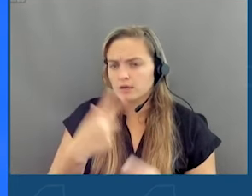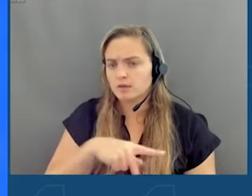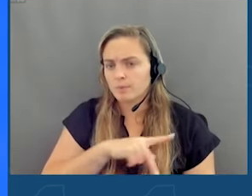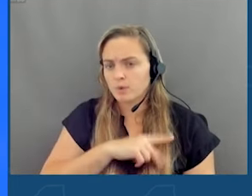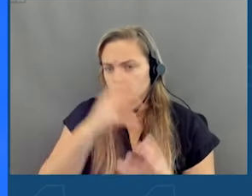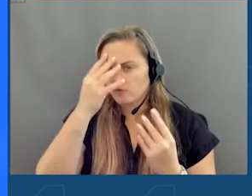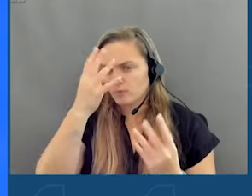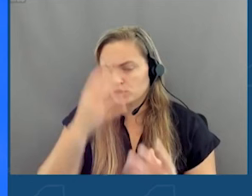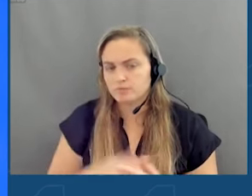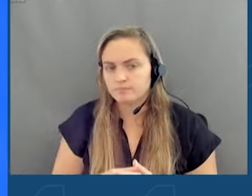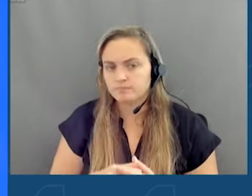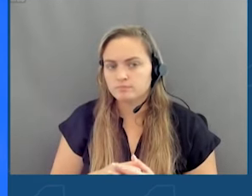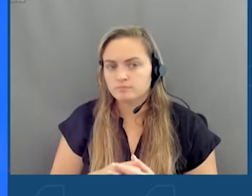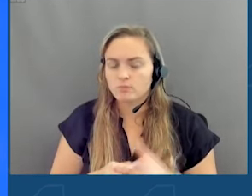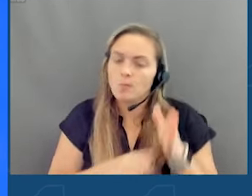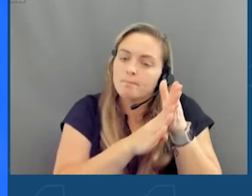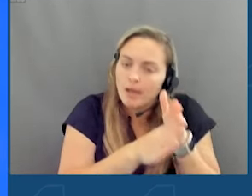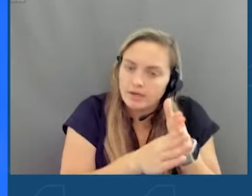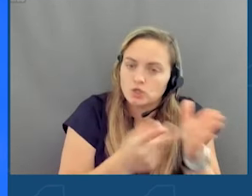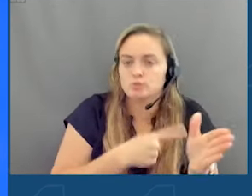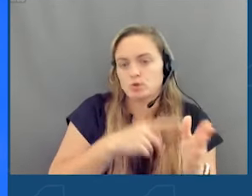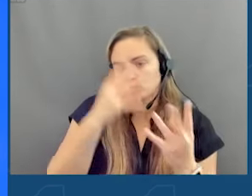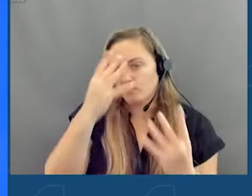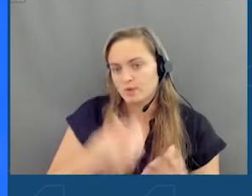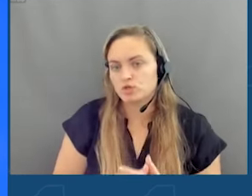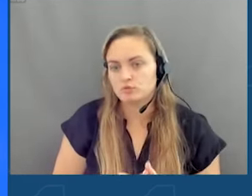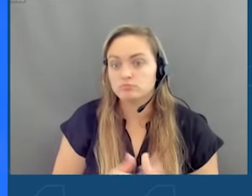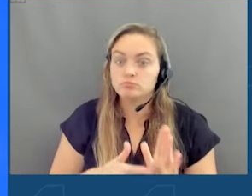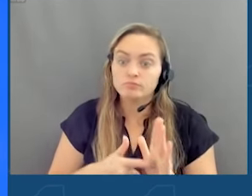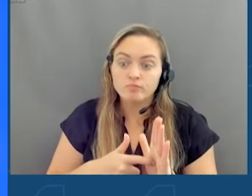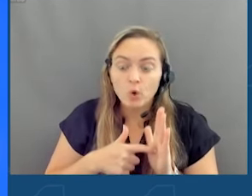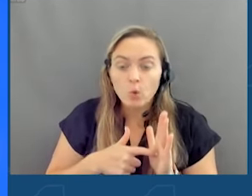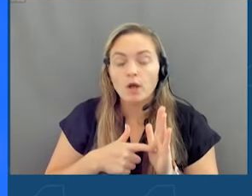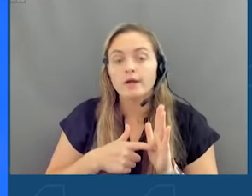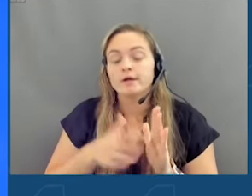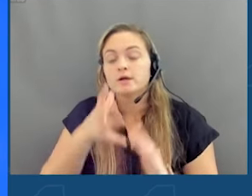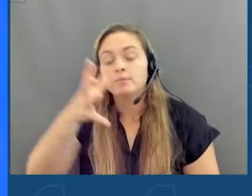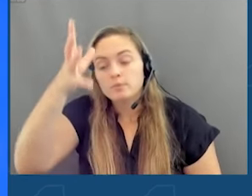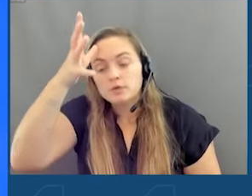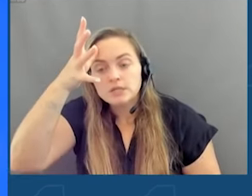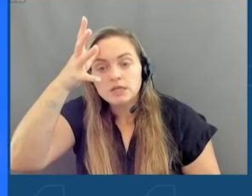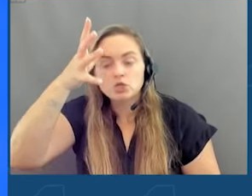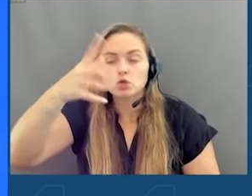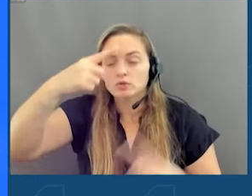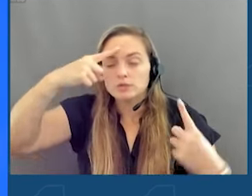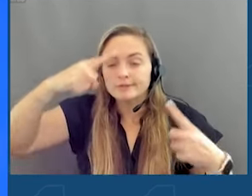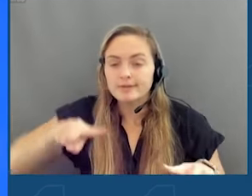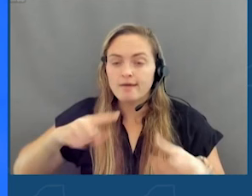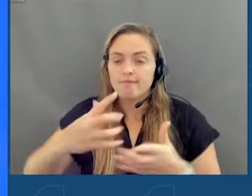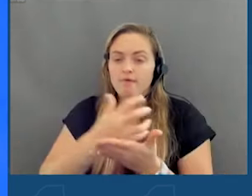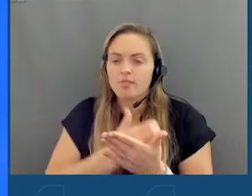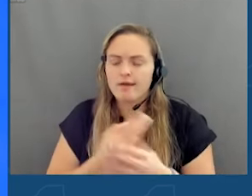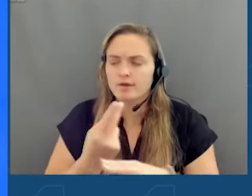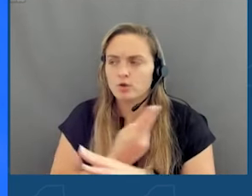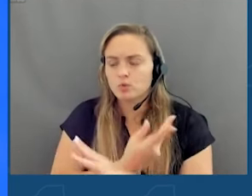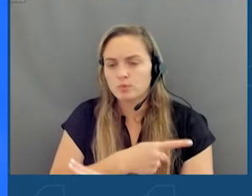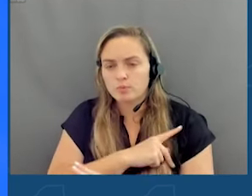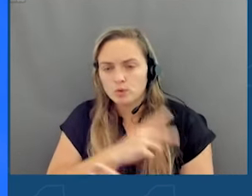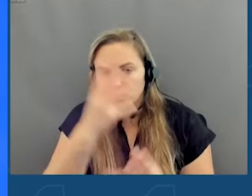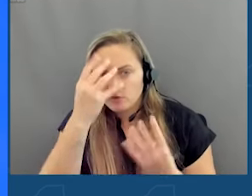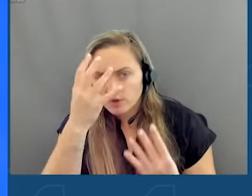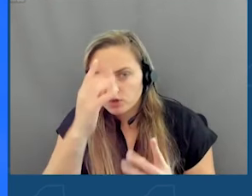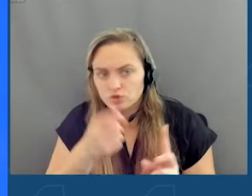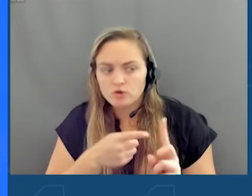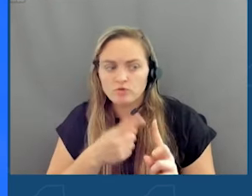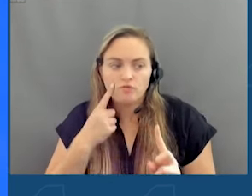information, minors' personal information. It requires this parental consent to collect and use personal information from